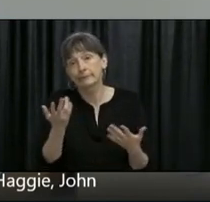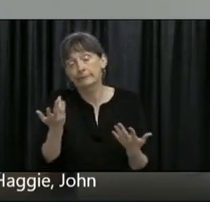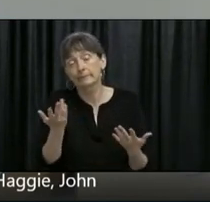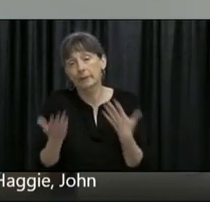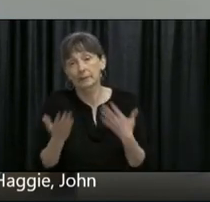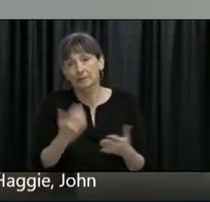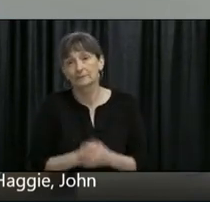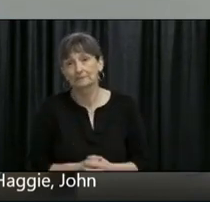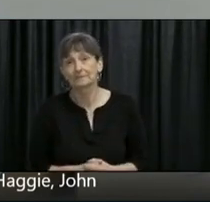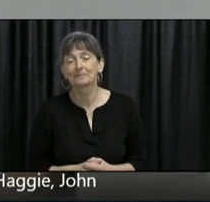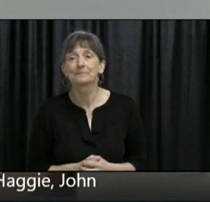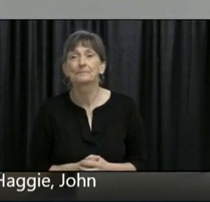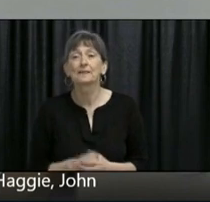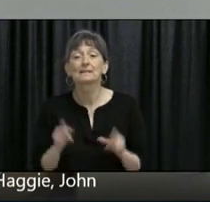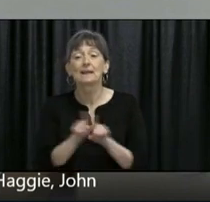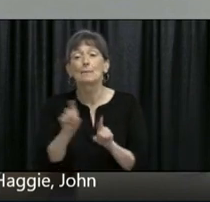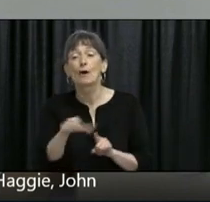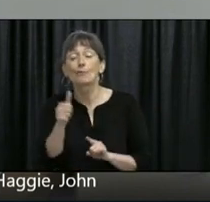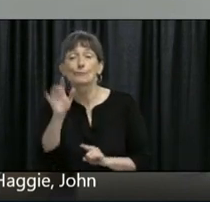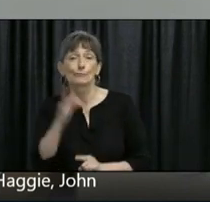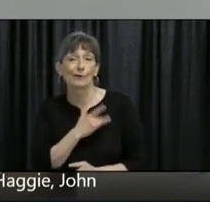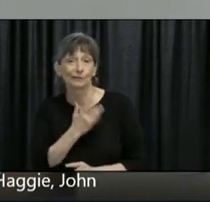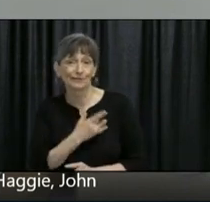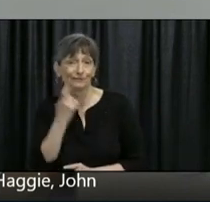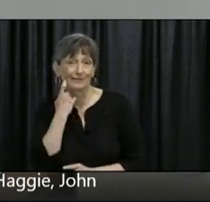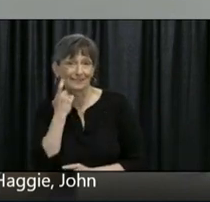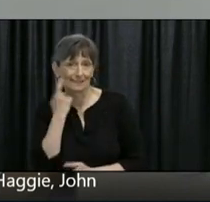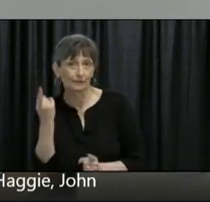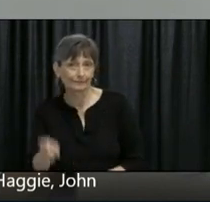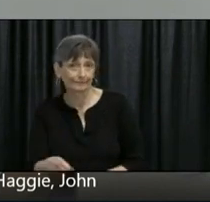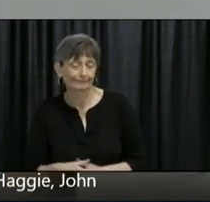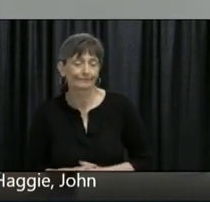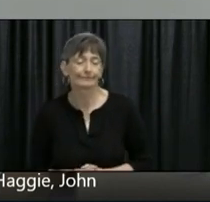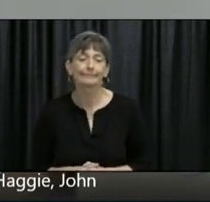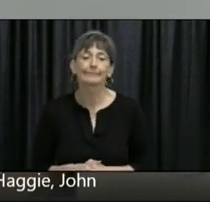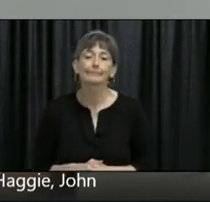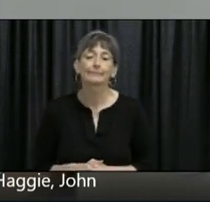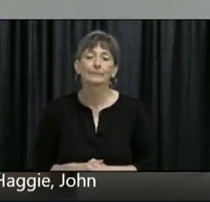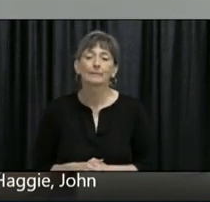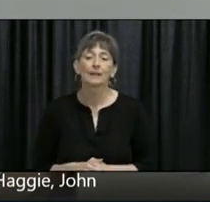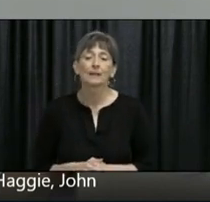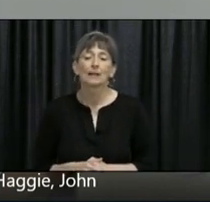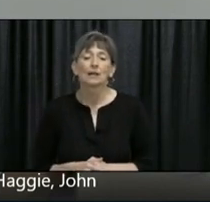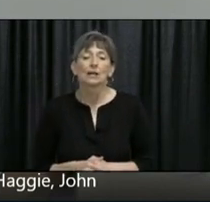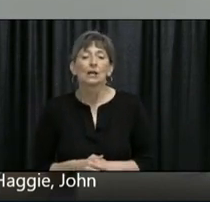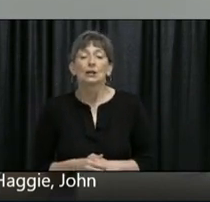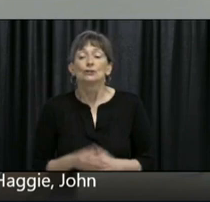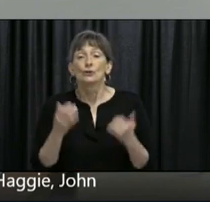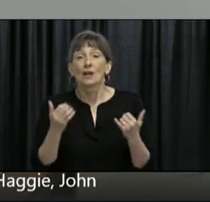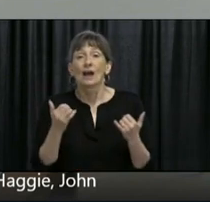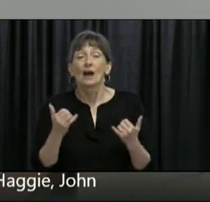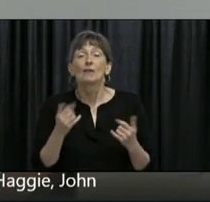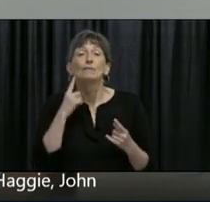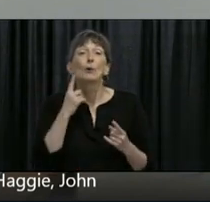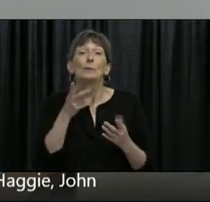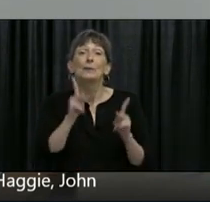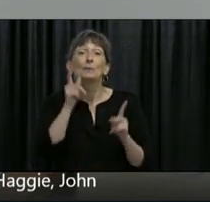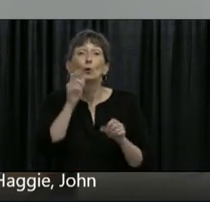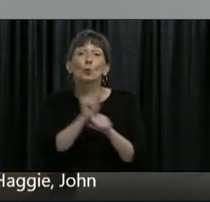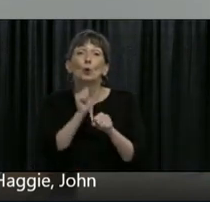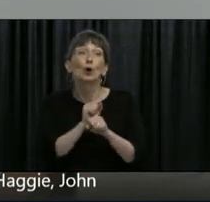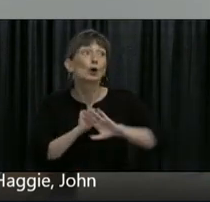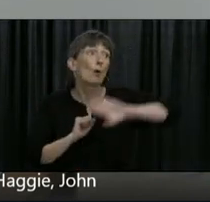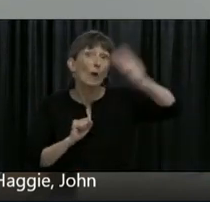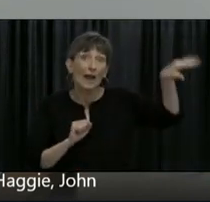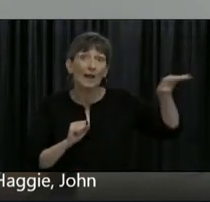The issue around a little bit more freedom for what we call the turnaround workers or the rotational workers, I